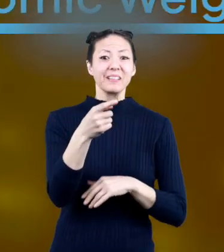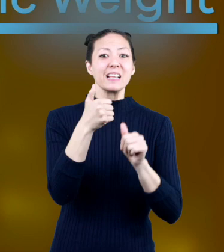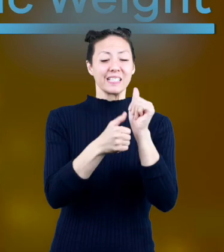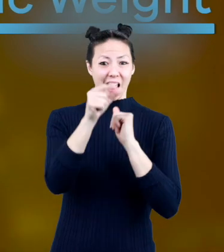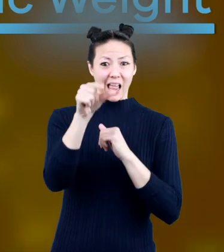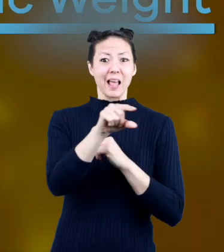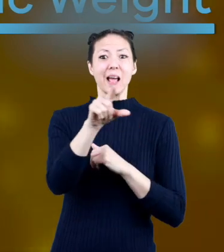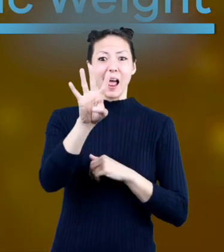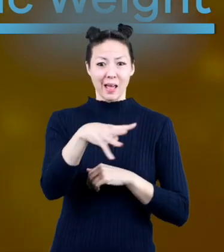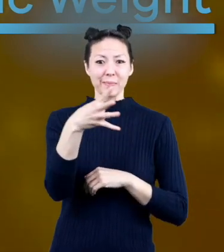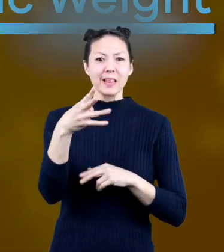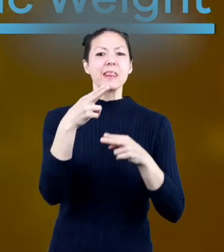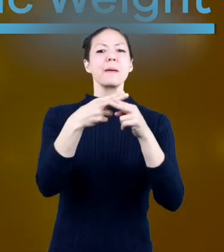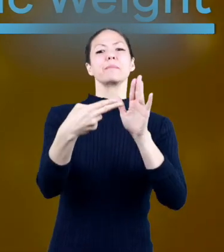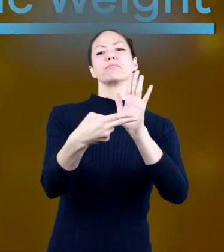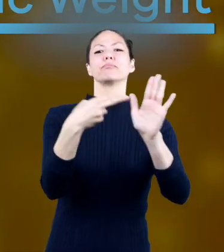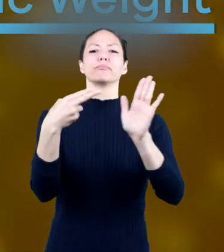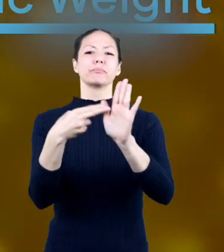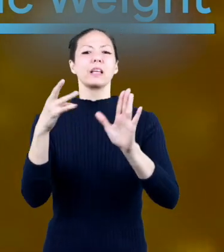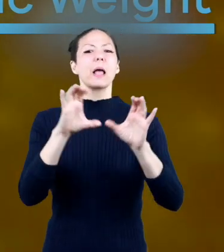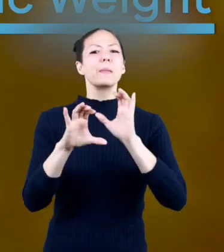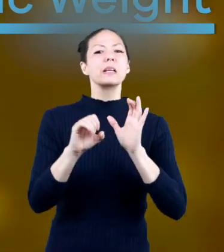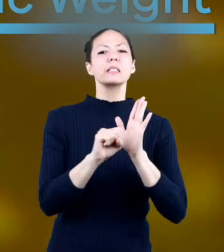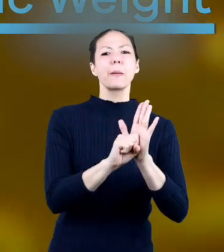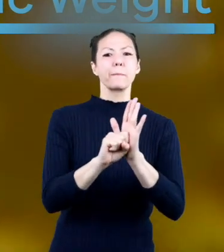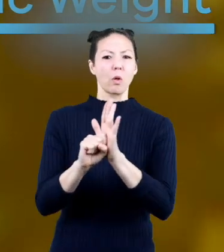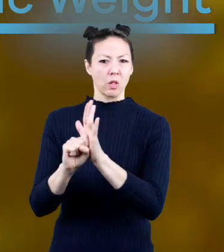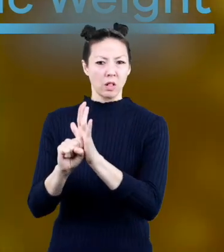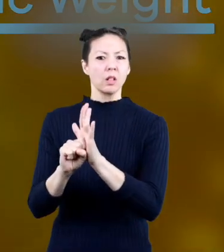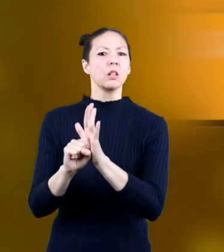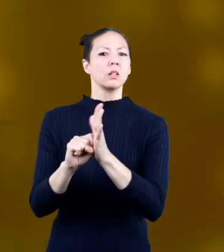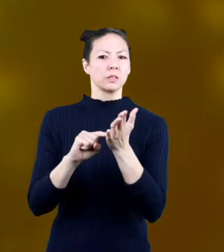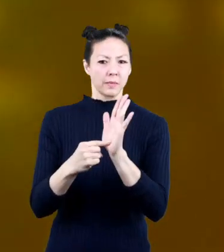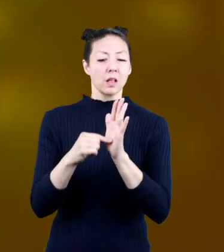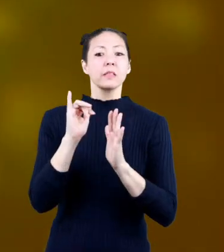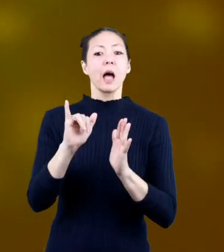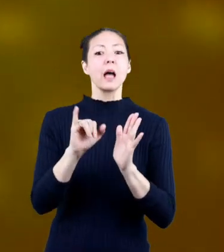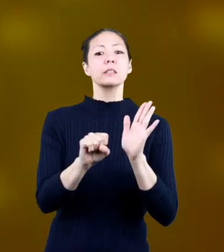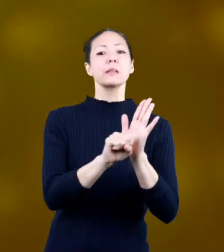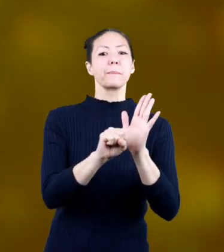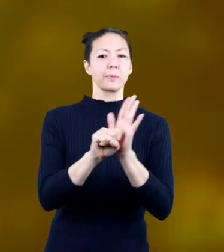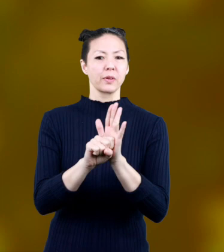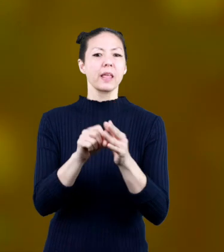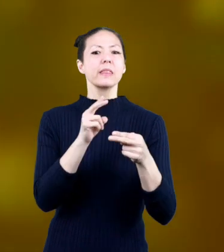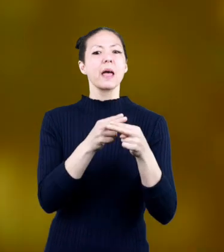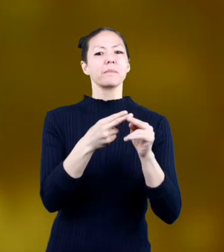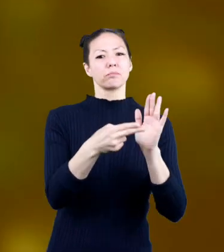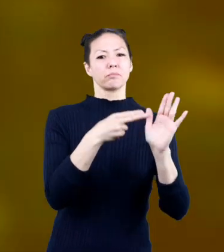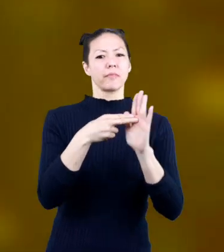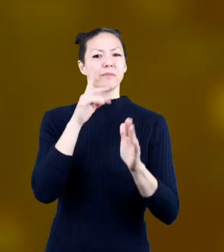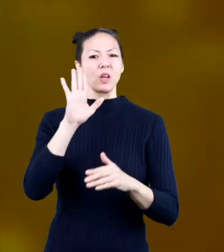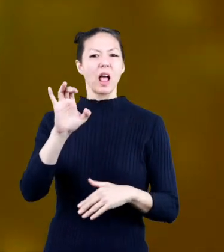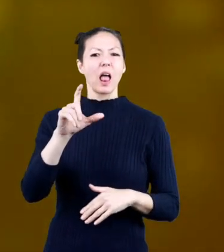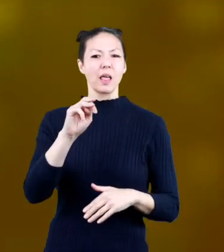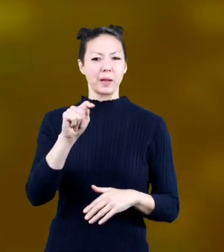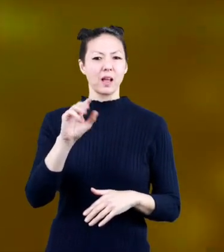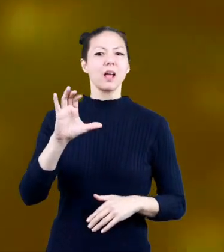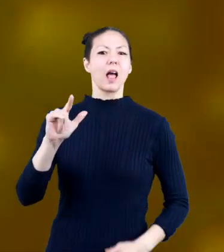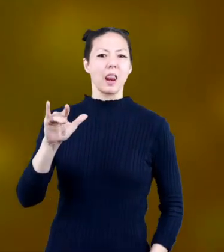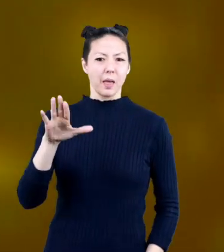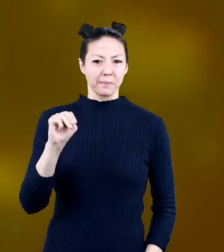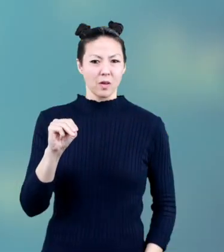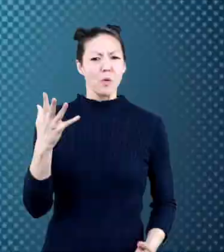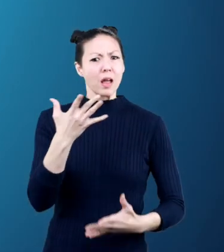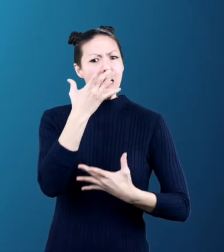each element has a name and a chemical symbol this is the symbol and name for the element calcium